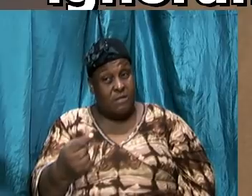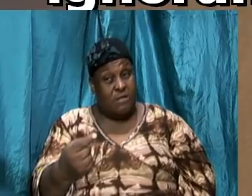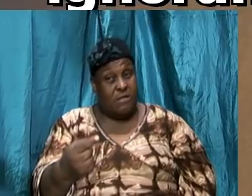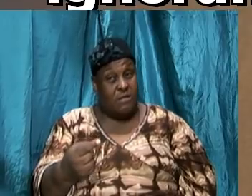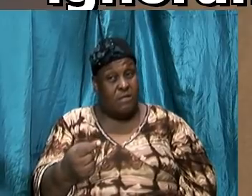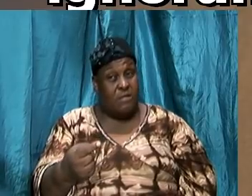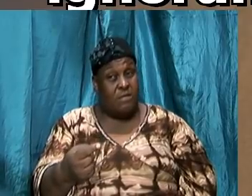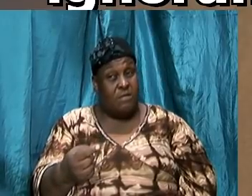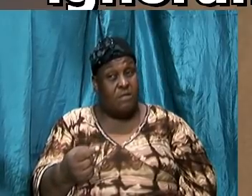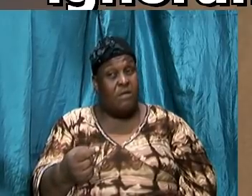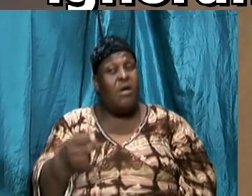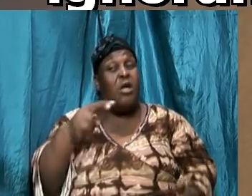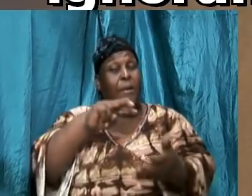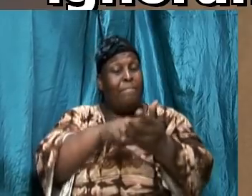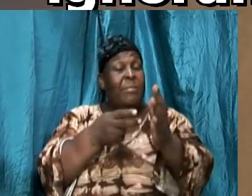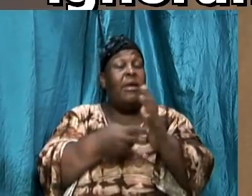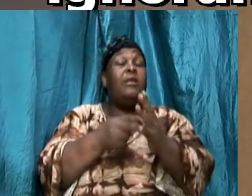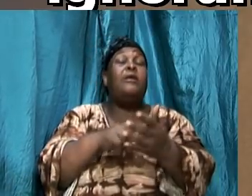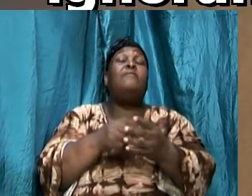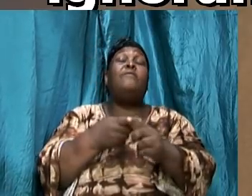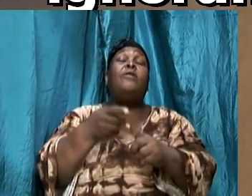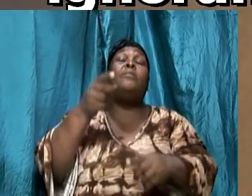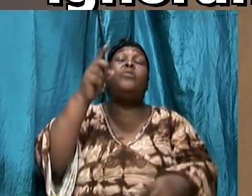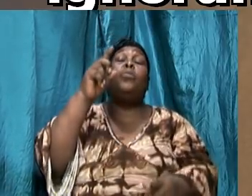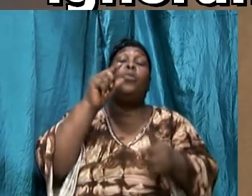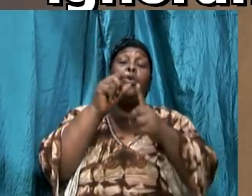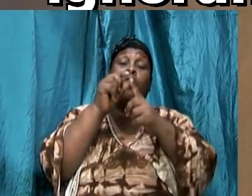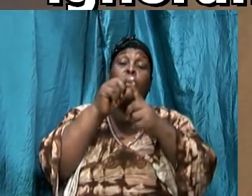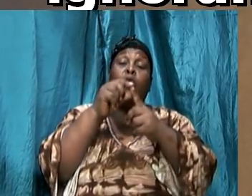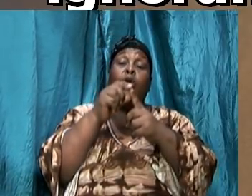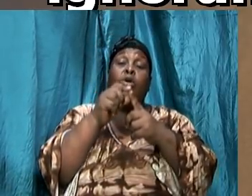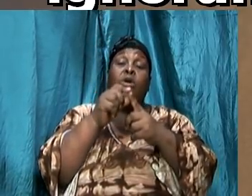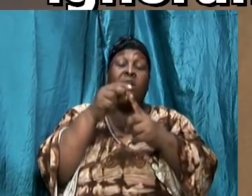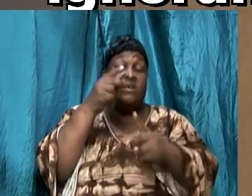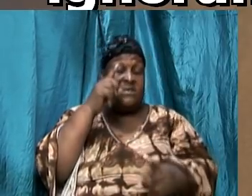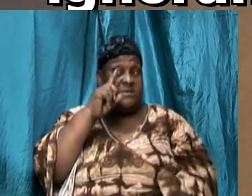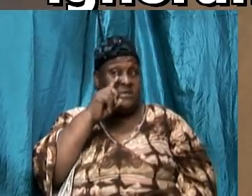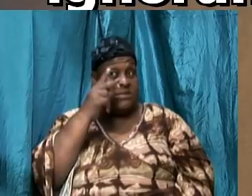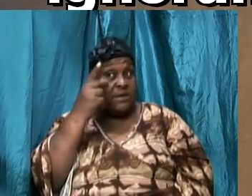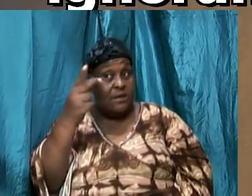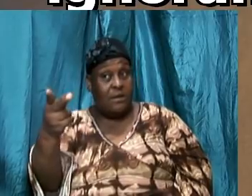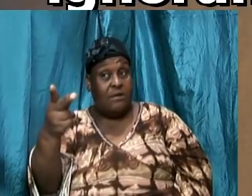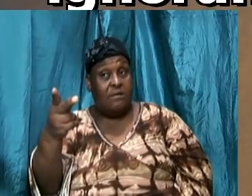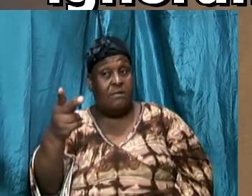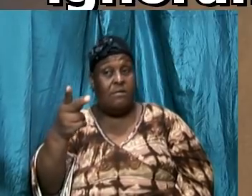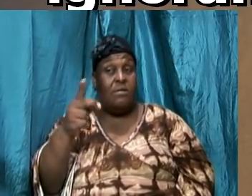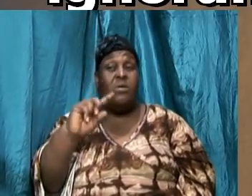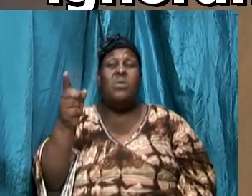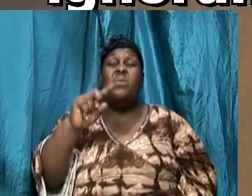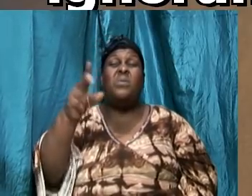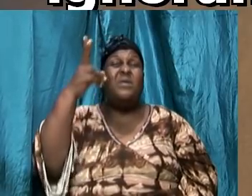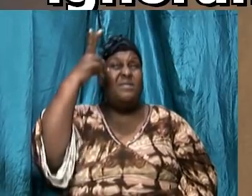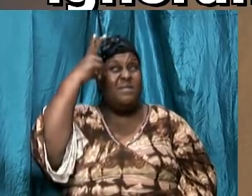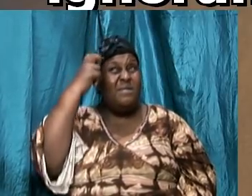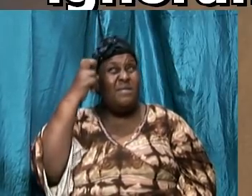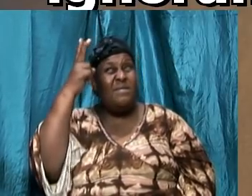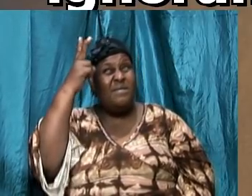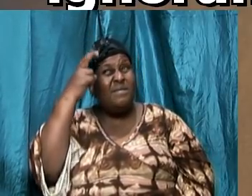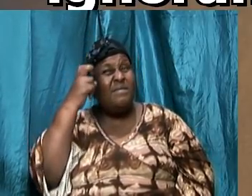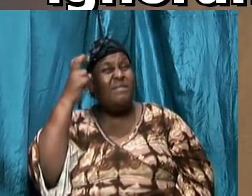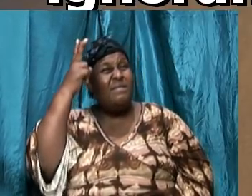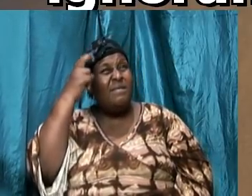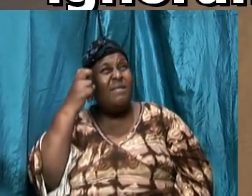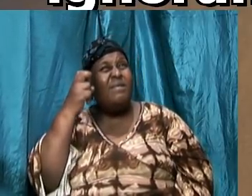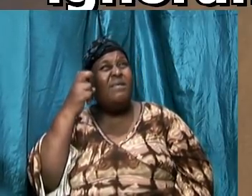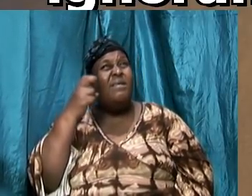derived from that also, we are seeing where the adversary is traversing